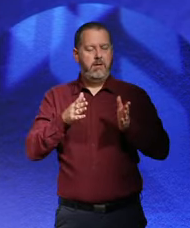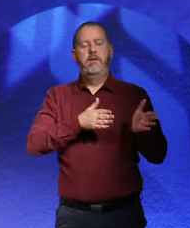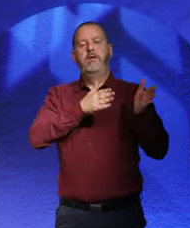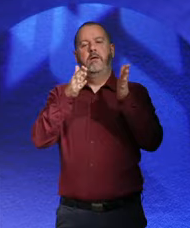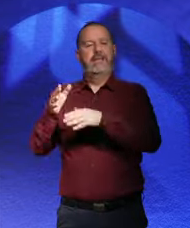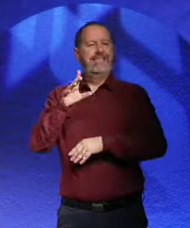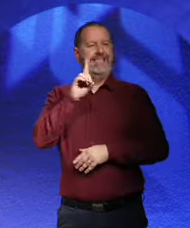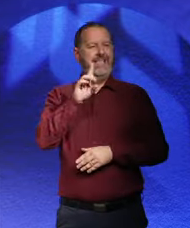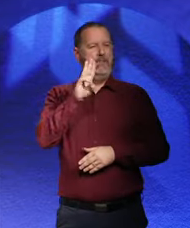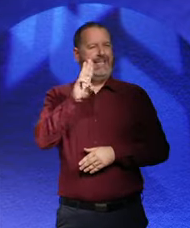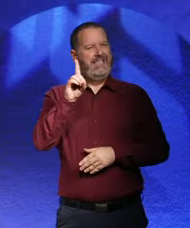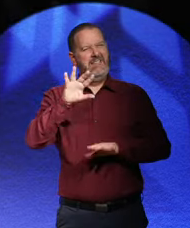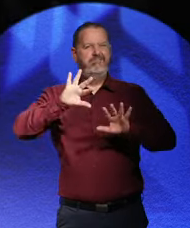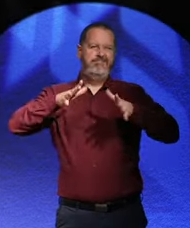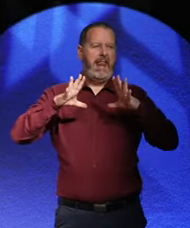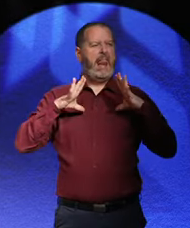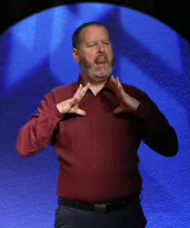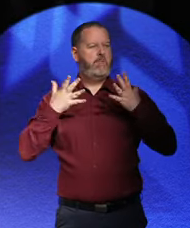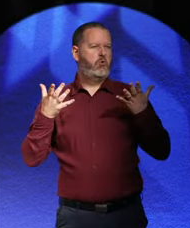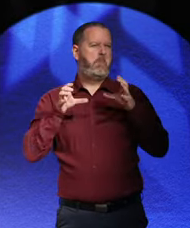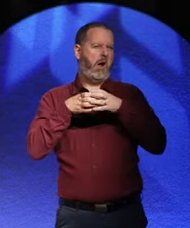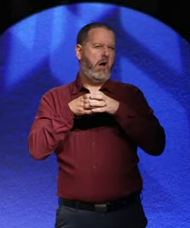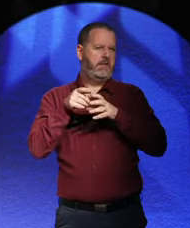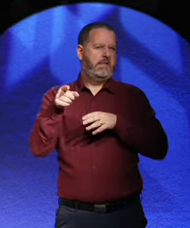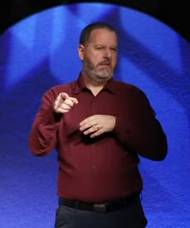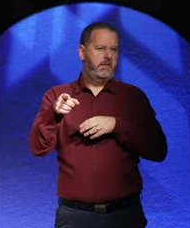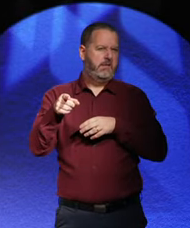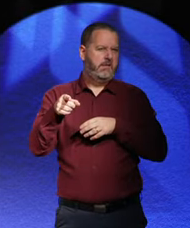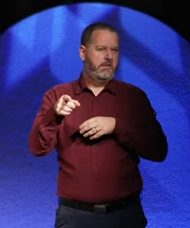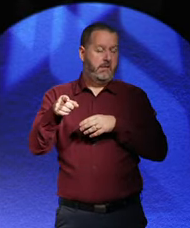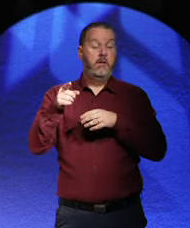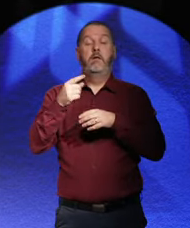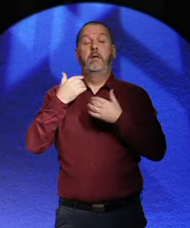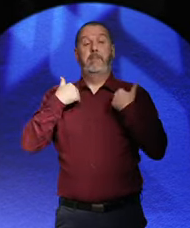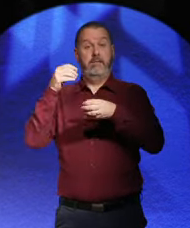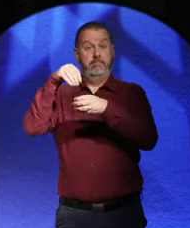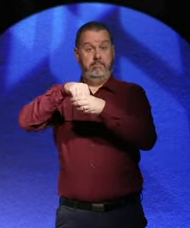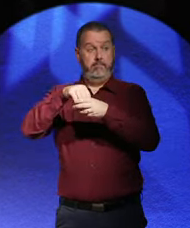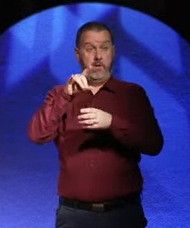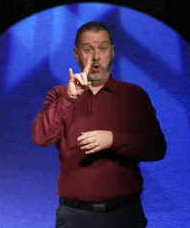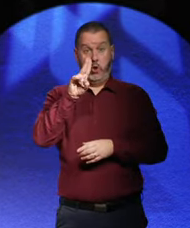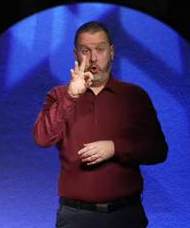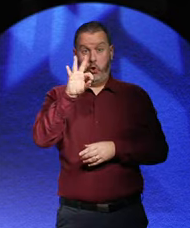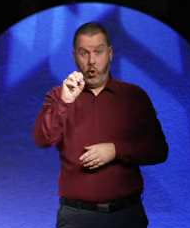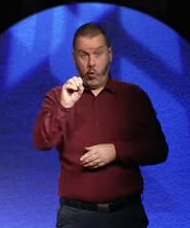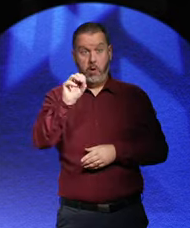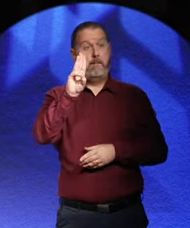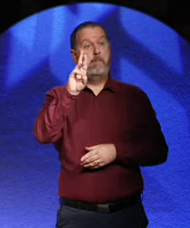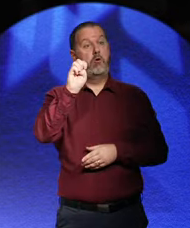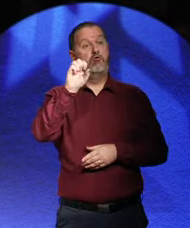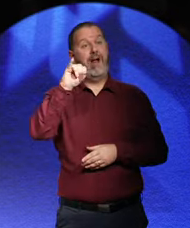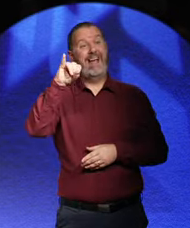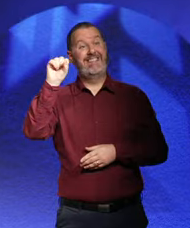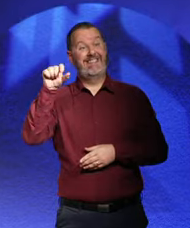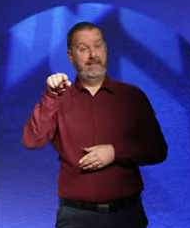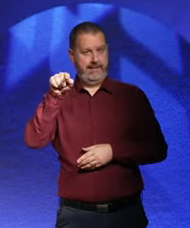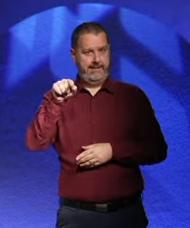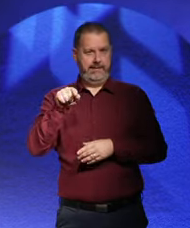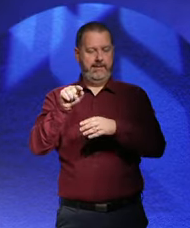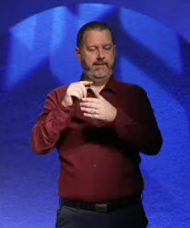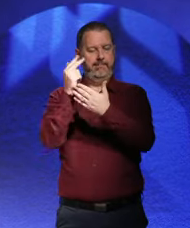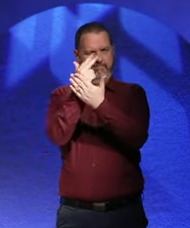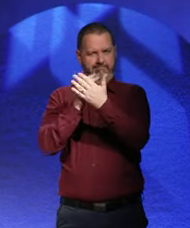kind of liberal party. And in that party was a guy called Hugo Price. And he designed the Weimar Constitution, which we'll